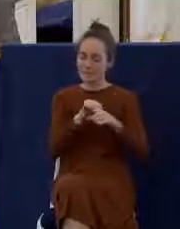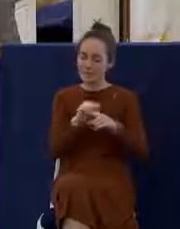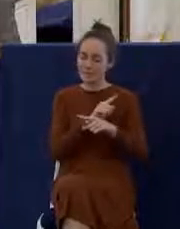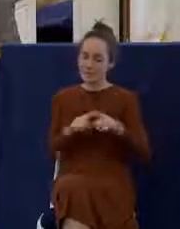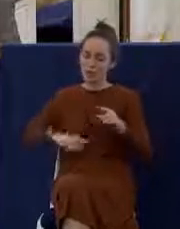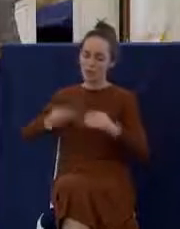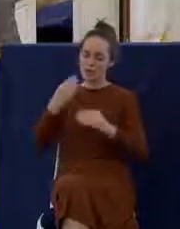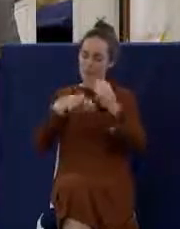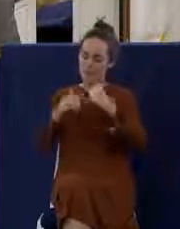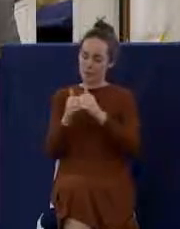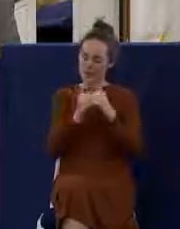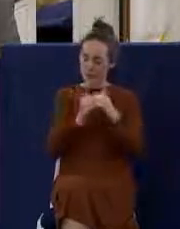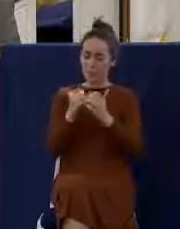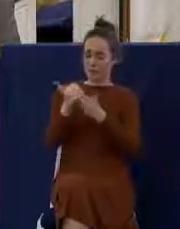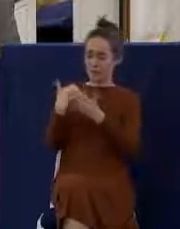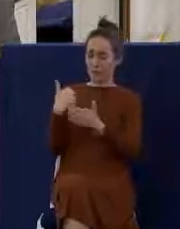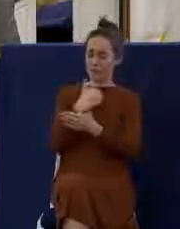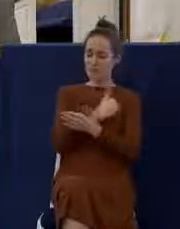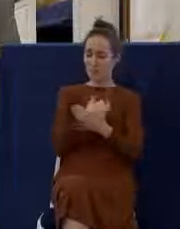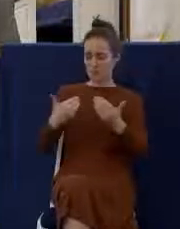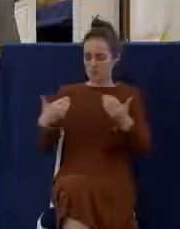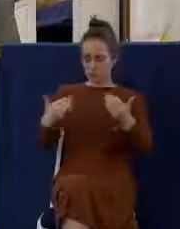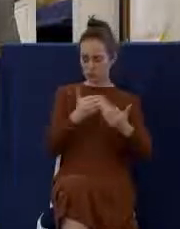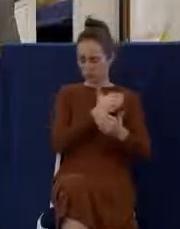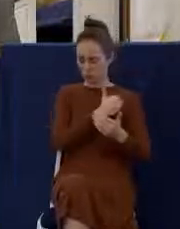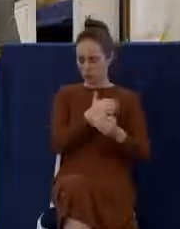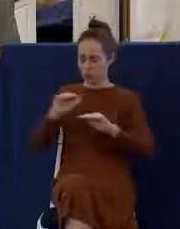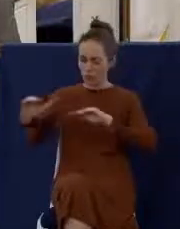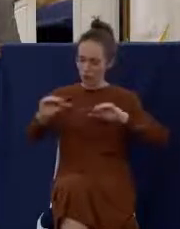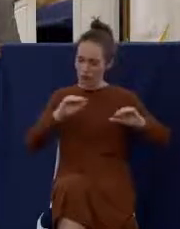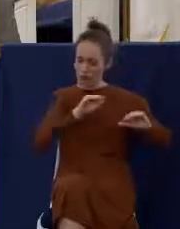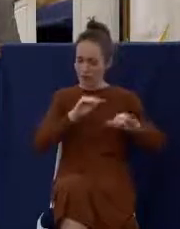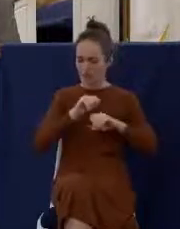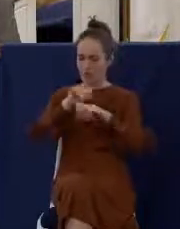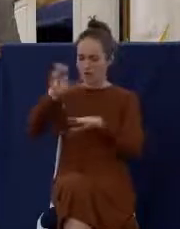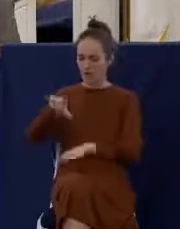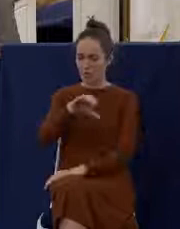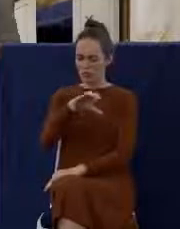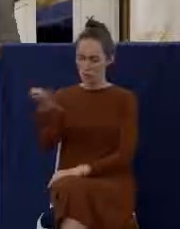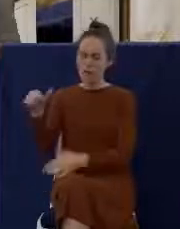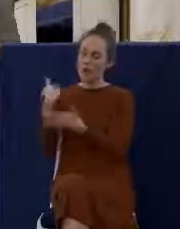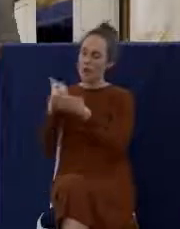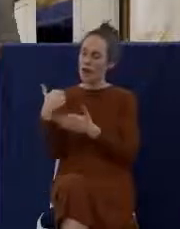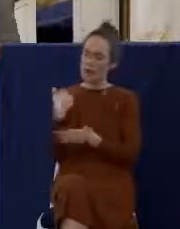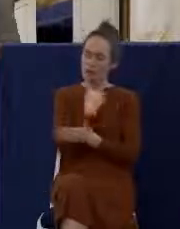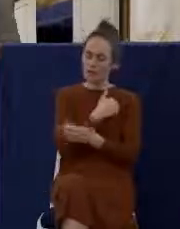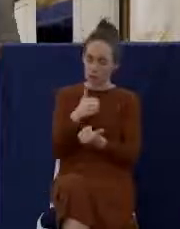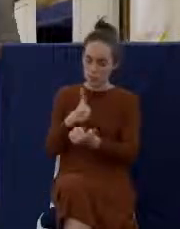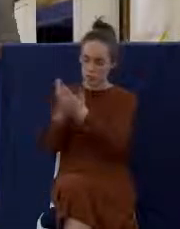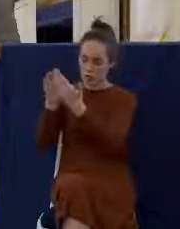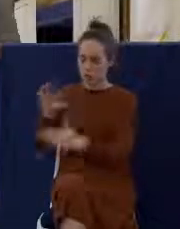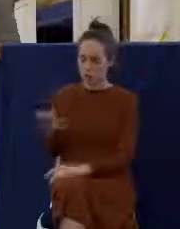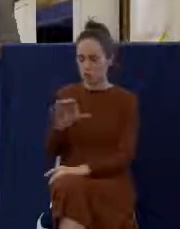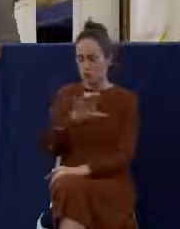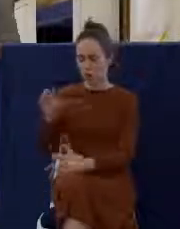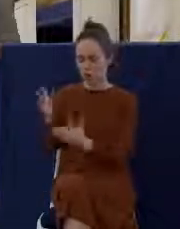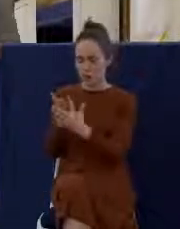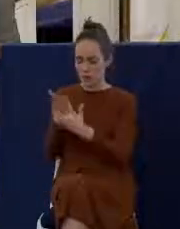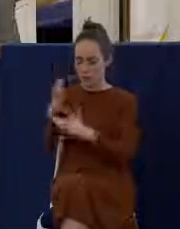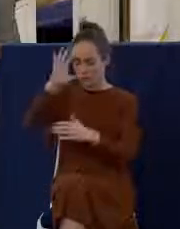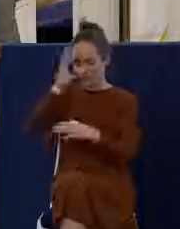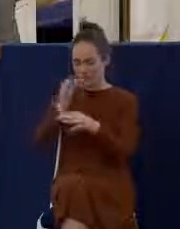May we be reminded of Calvary. May we go to the cross, as it were, by faith. May Christ be evidently